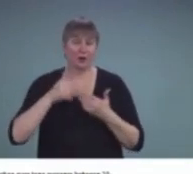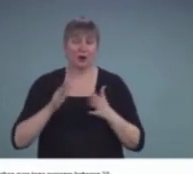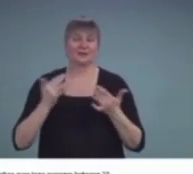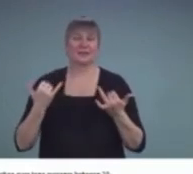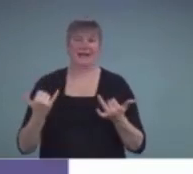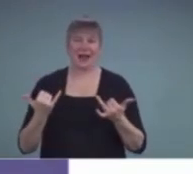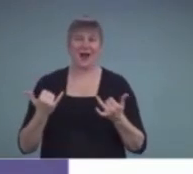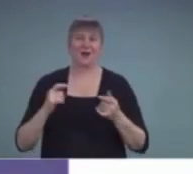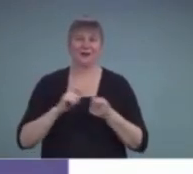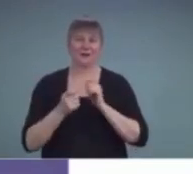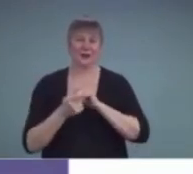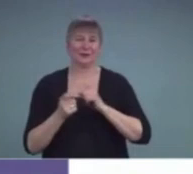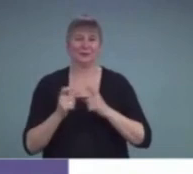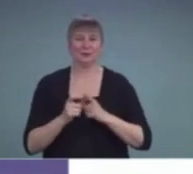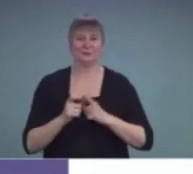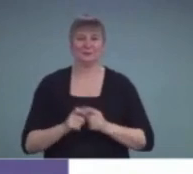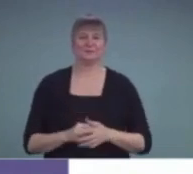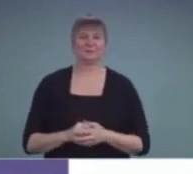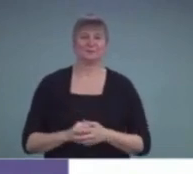All right.